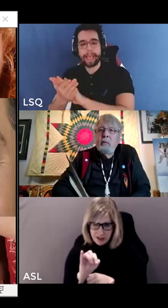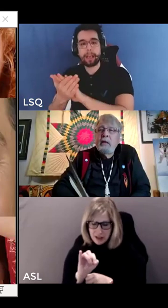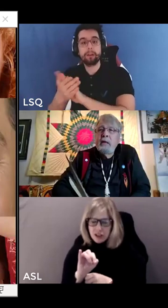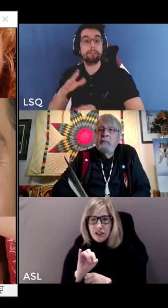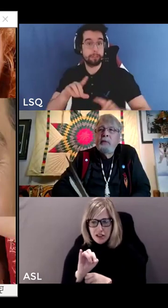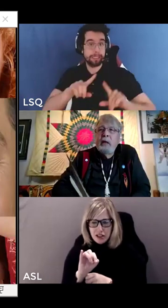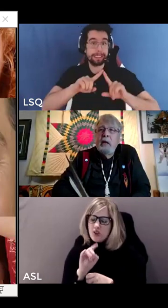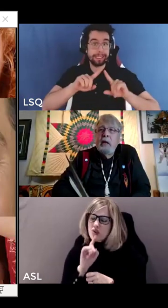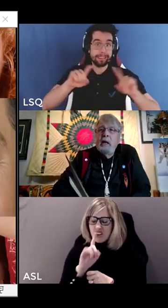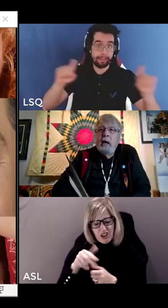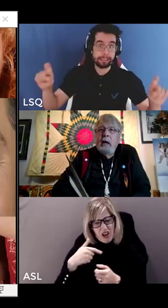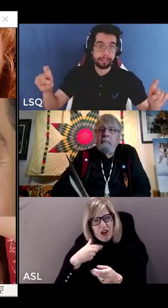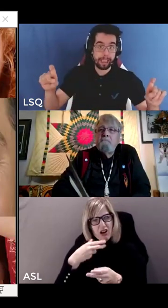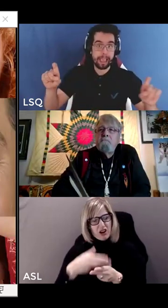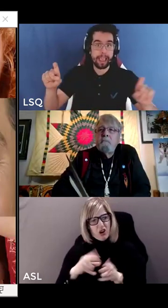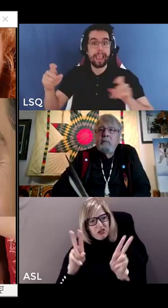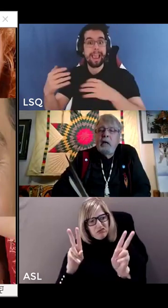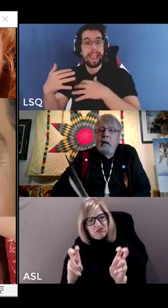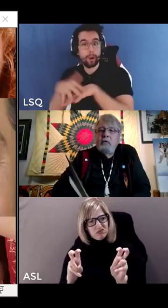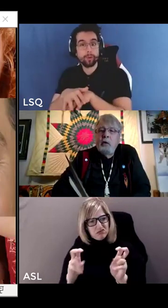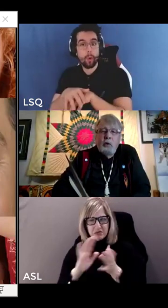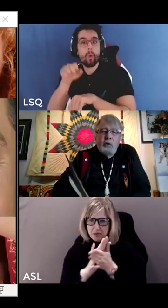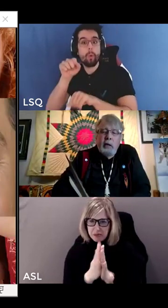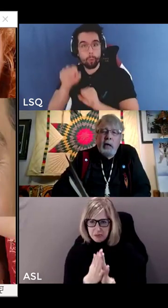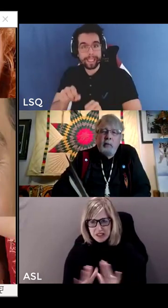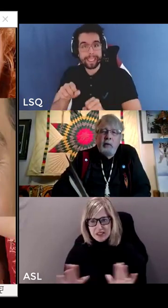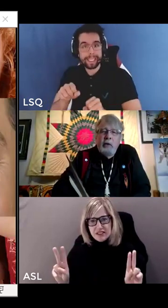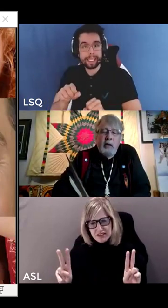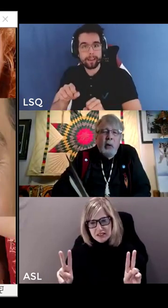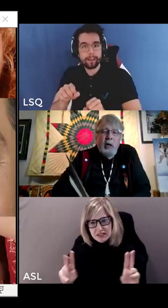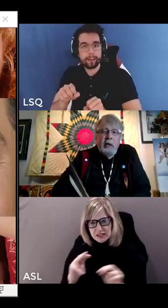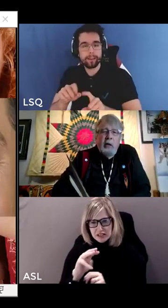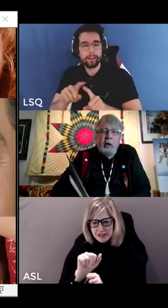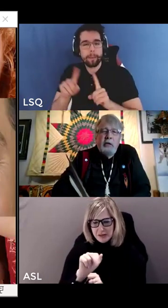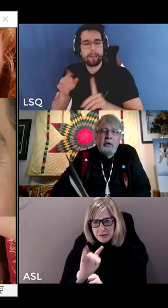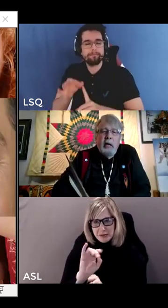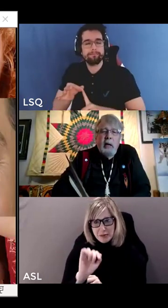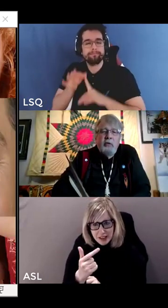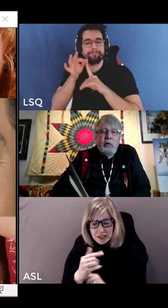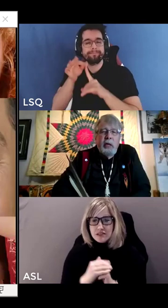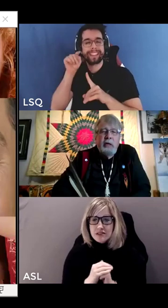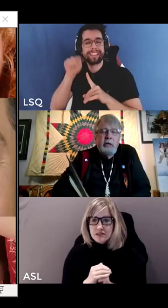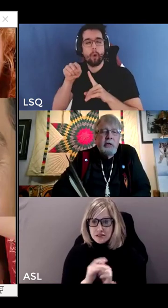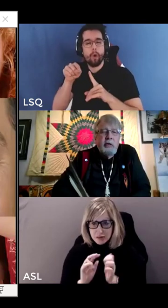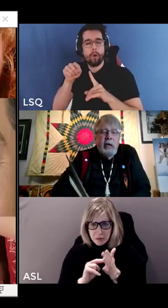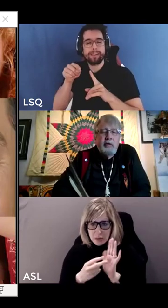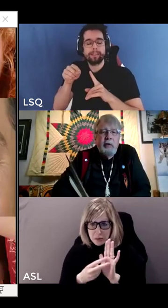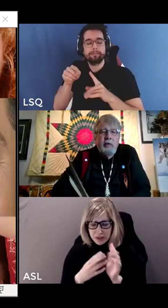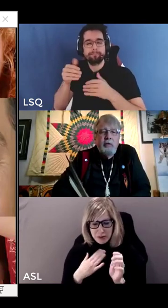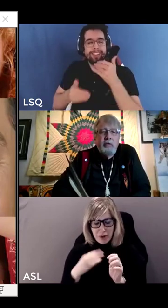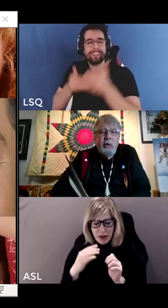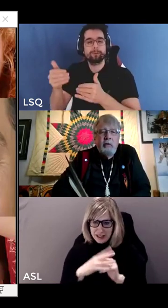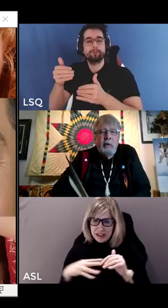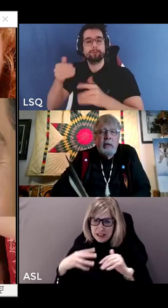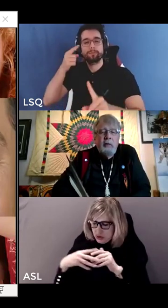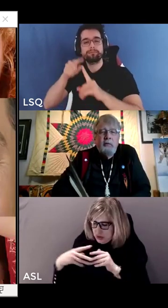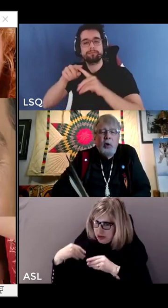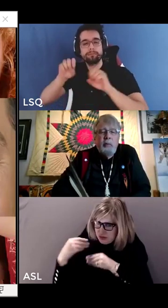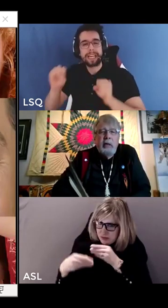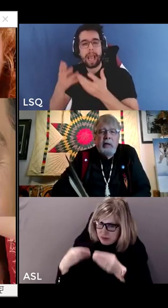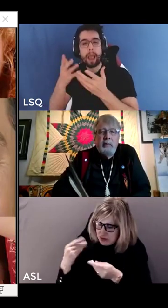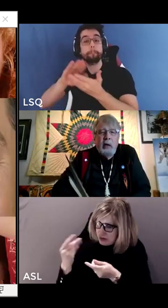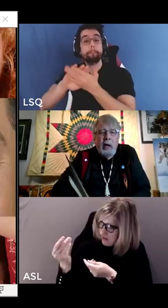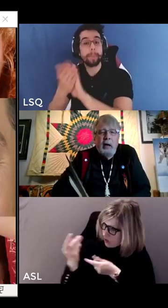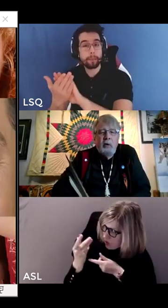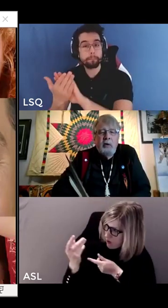as peacemaking. And so I rely upon the knowledge that comes from my Indigenous ancestors to that